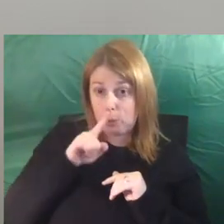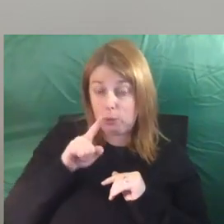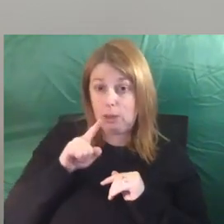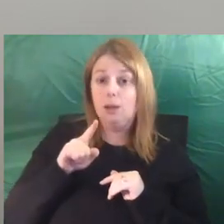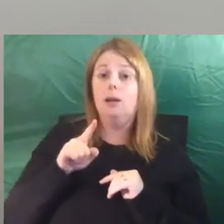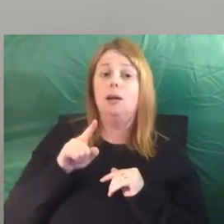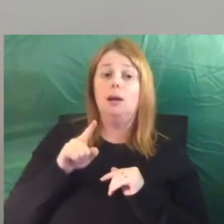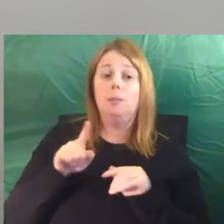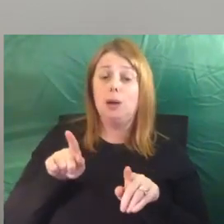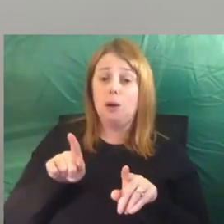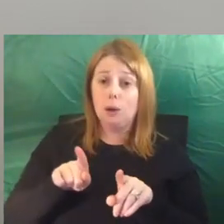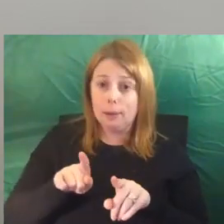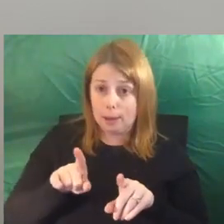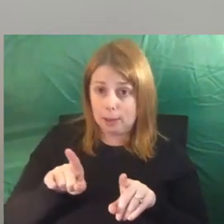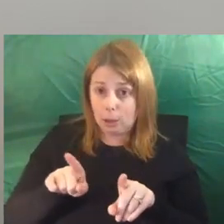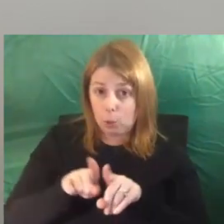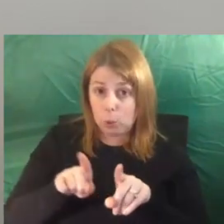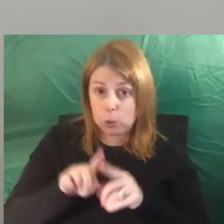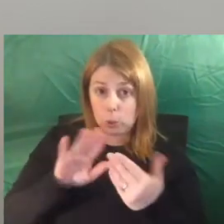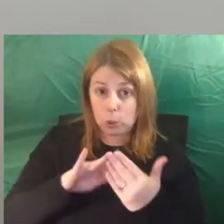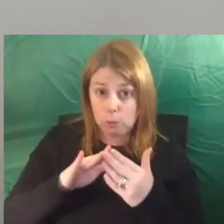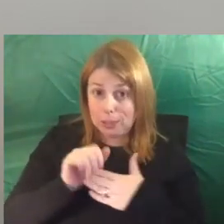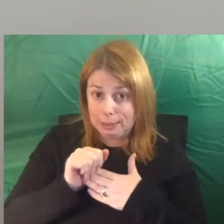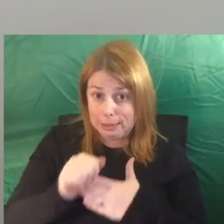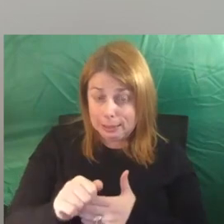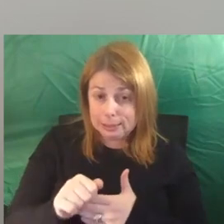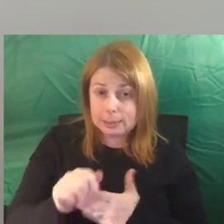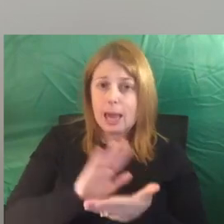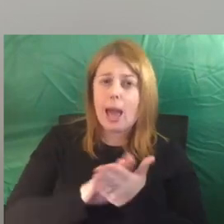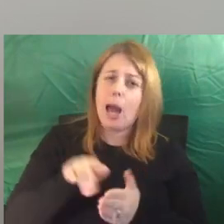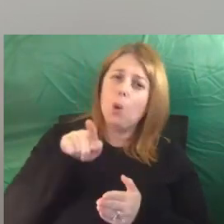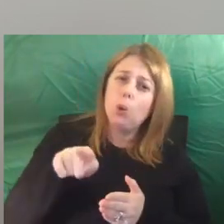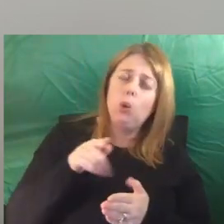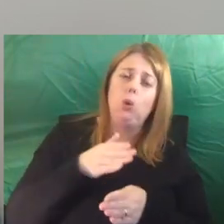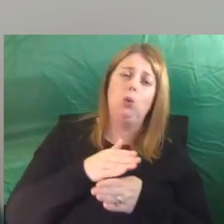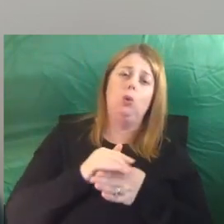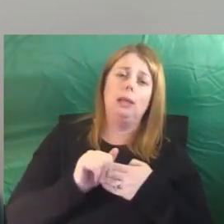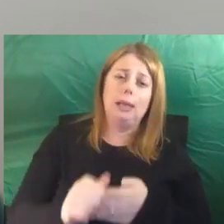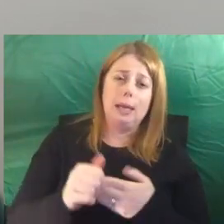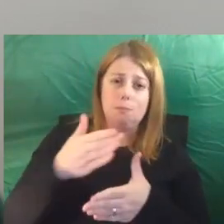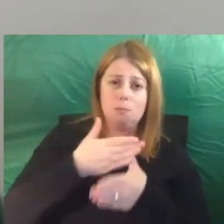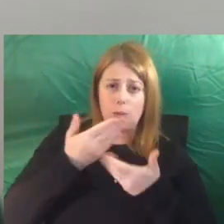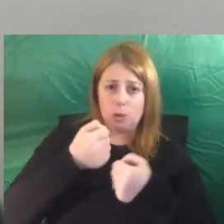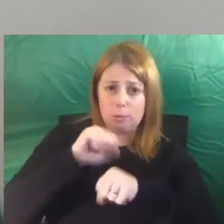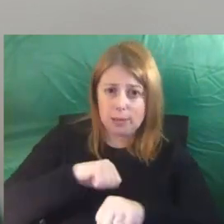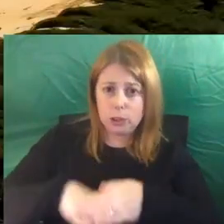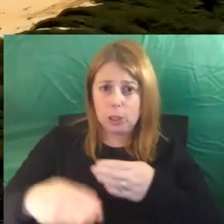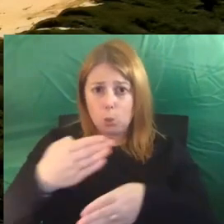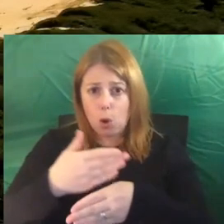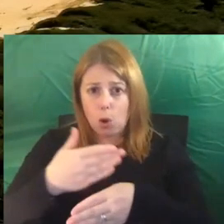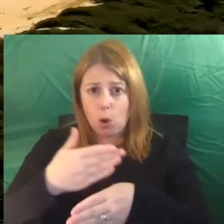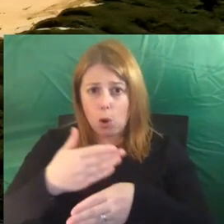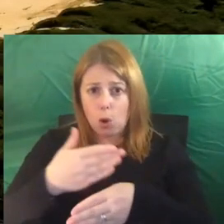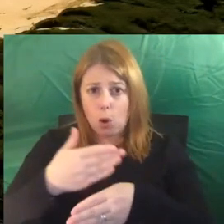previous work, Ali, has recognised. How have you led primary prevention in your workplace and what does this require? It